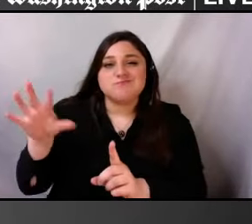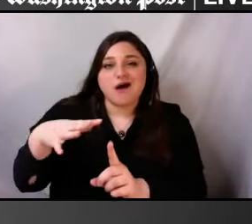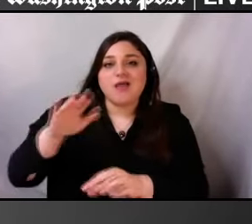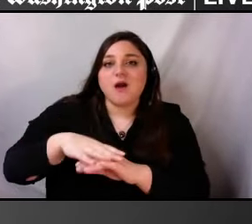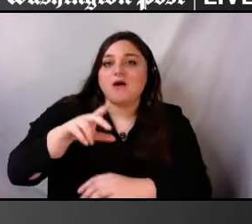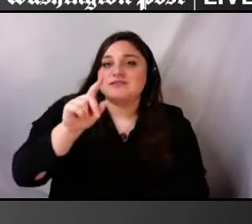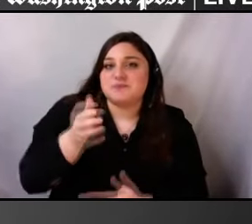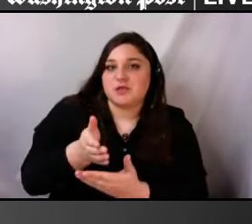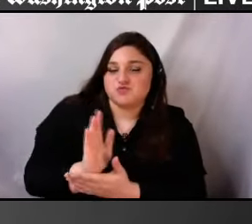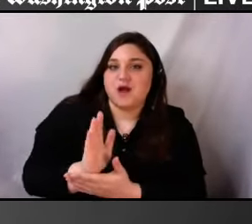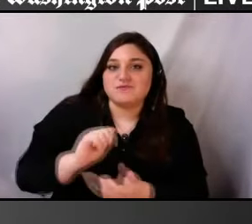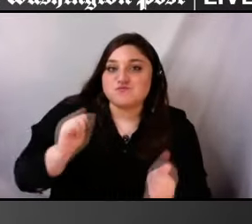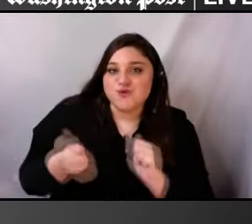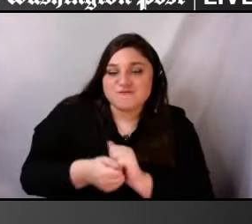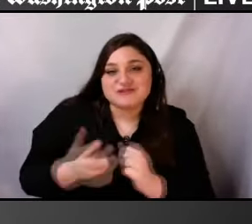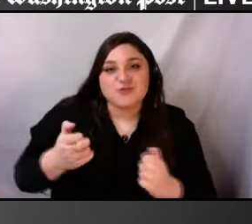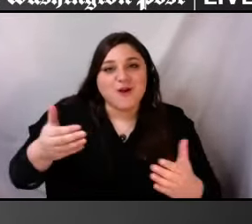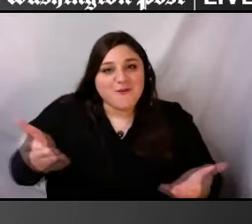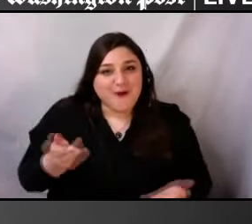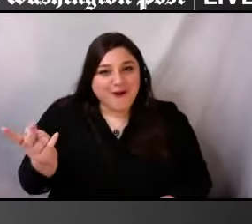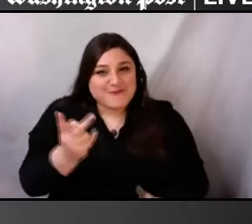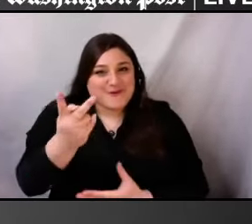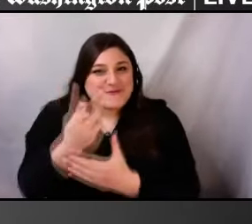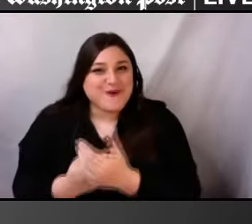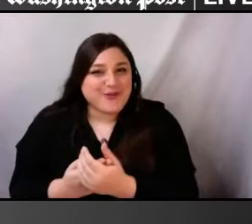warm welcome to you both, Rayma and Andrea.